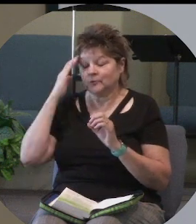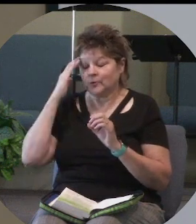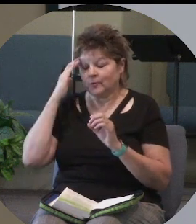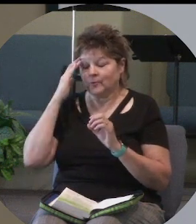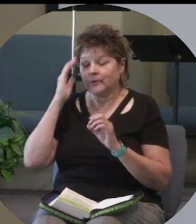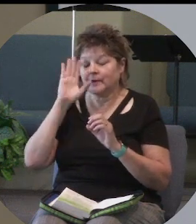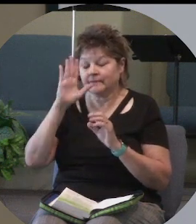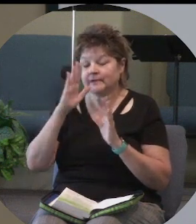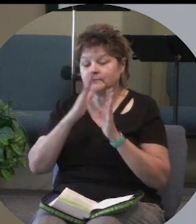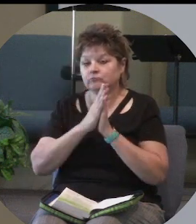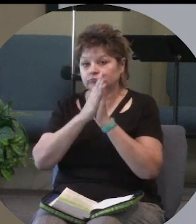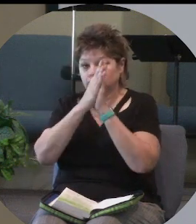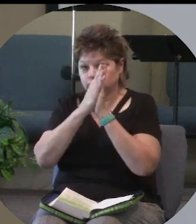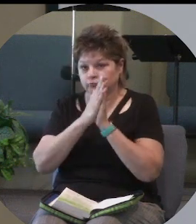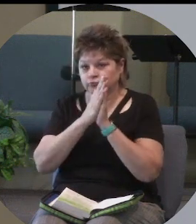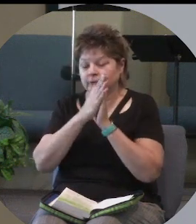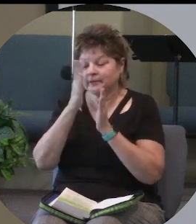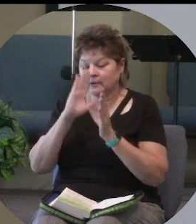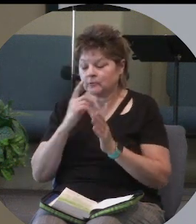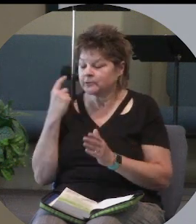That he was always there.